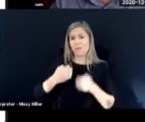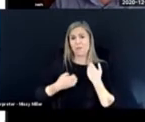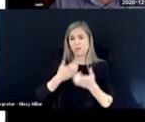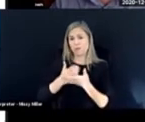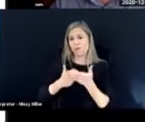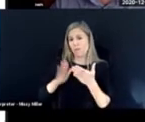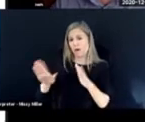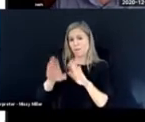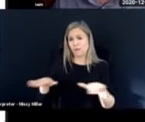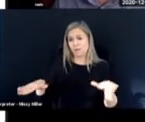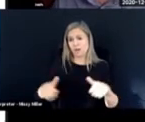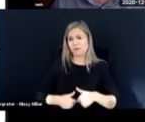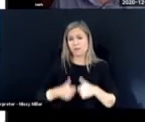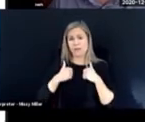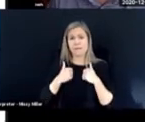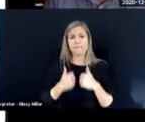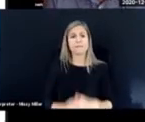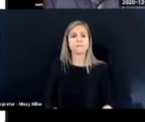children.